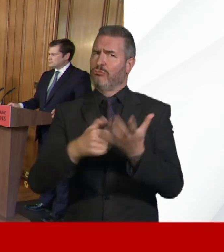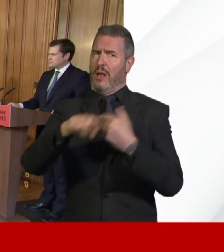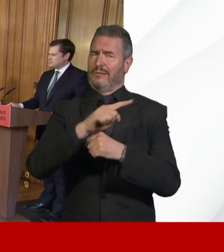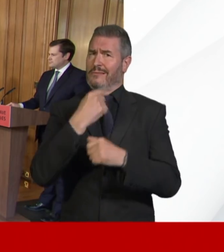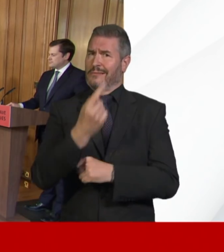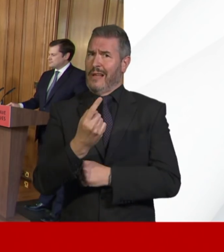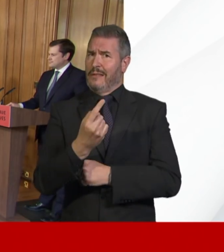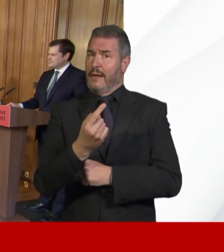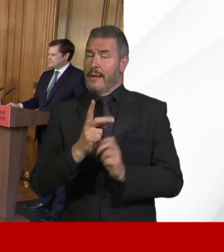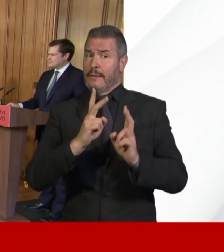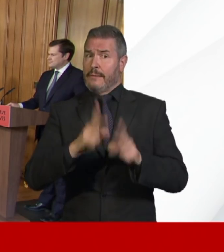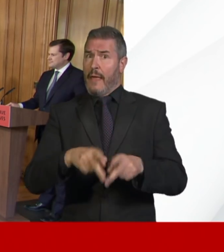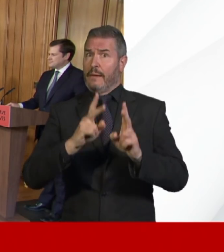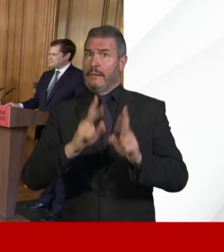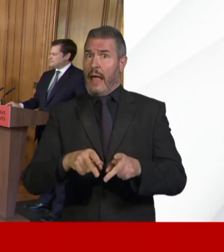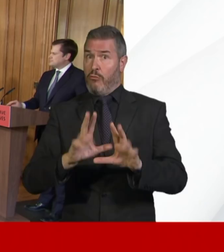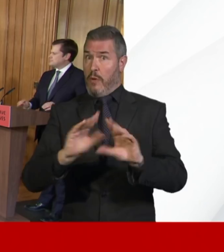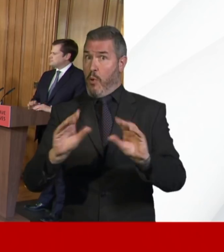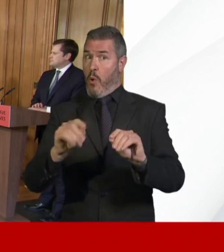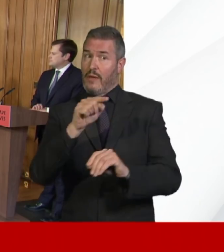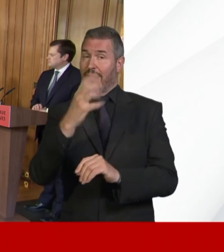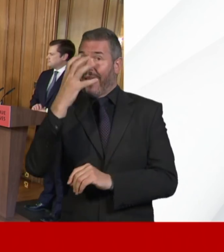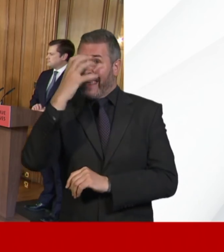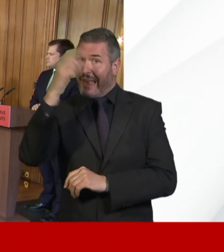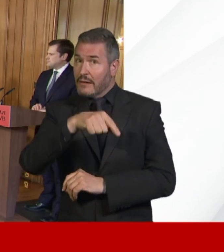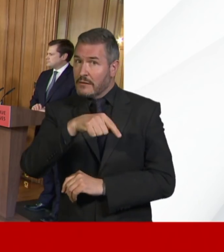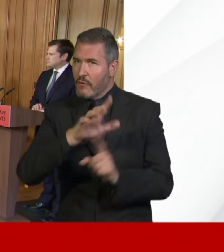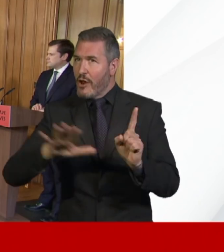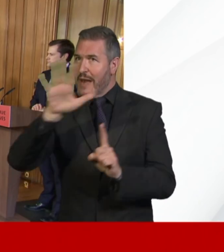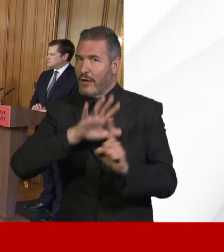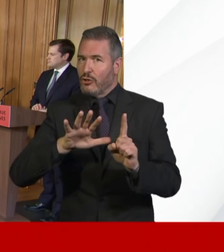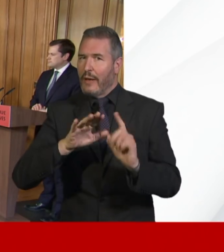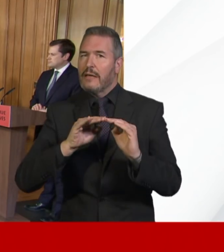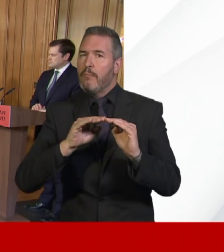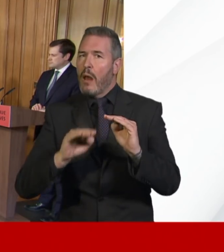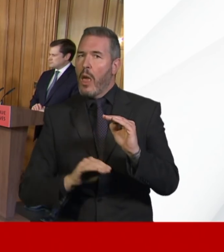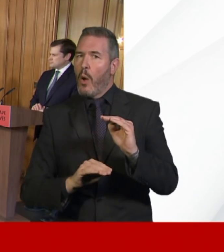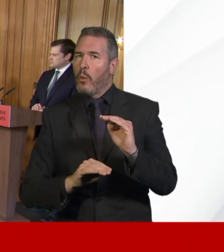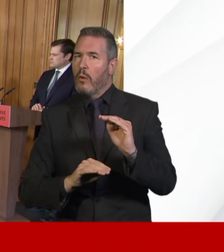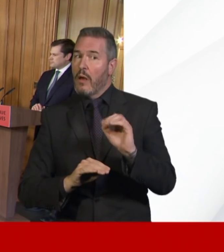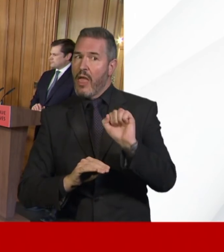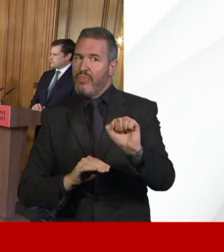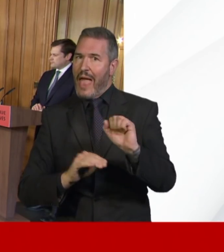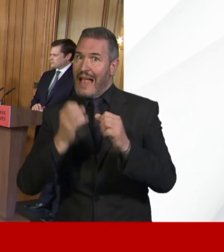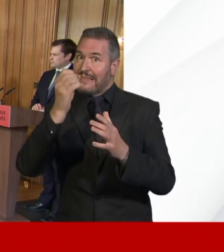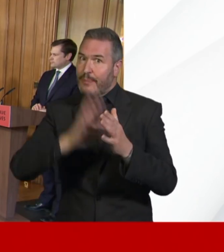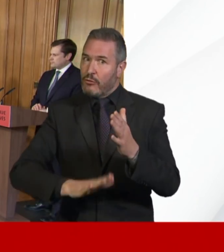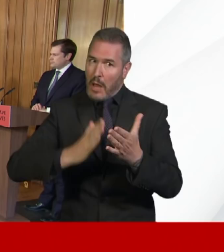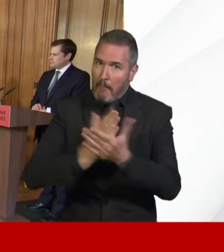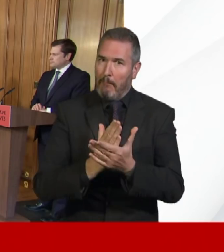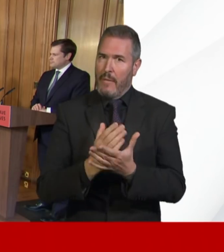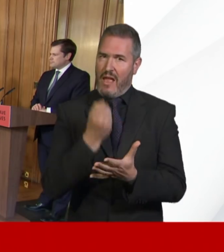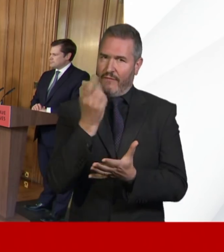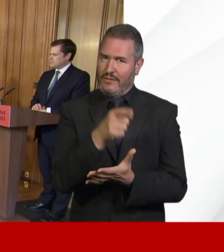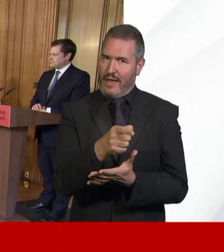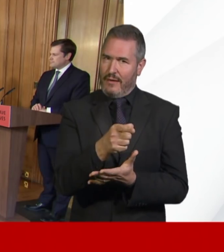the number of deaths being reported at King's in national figures is below what they are experiencing. This is